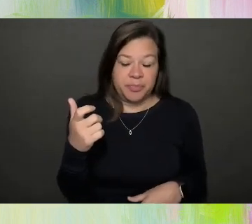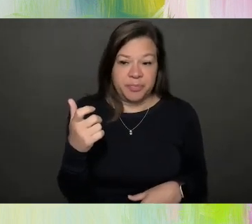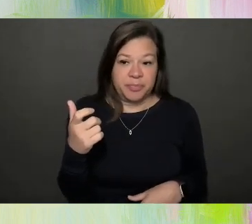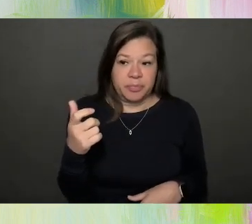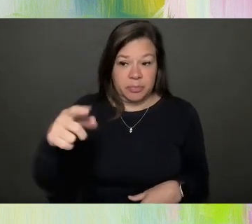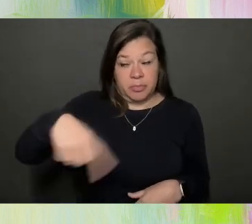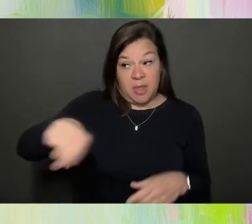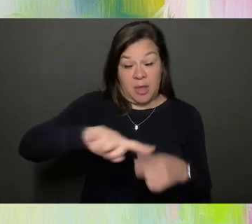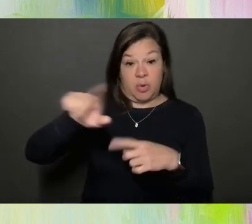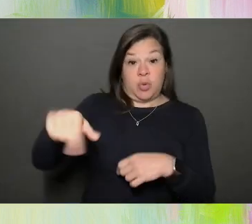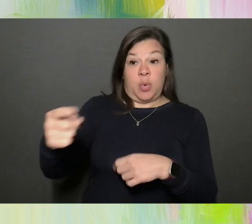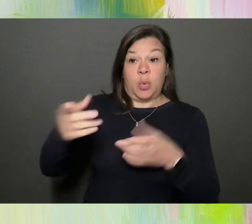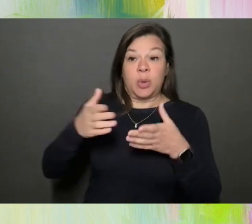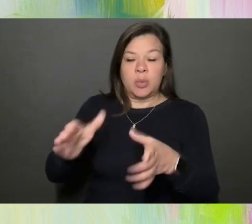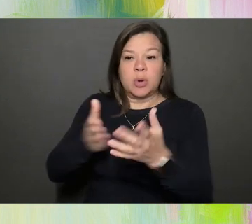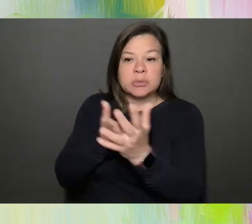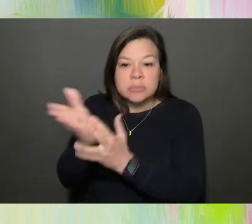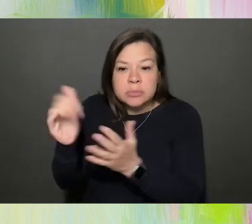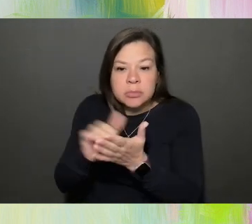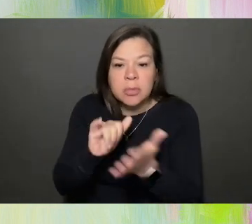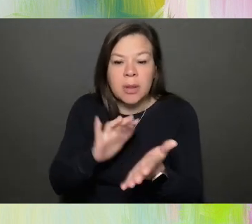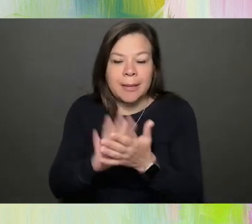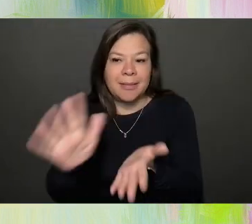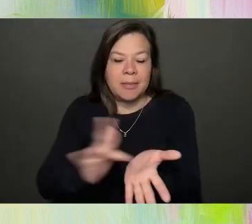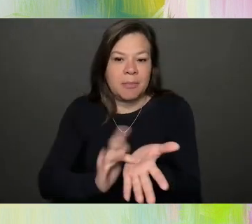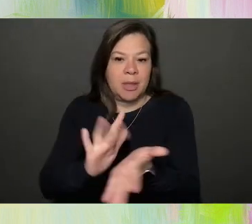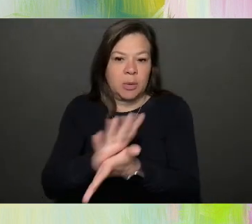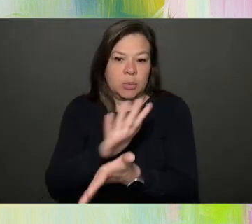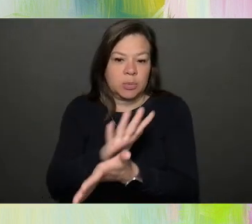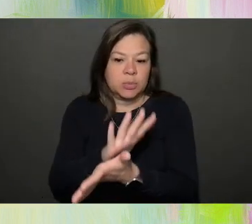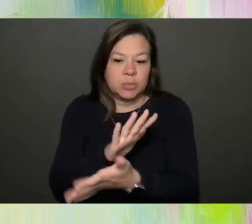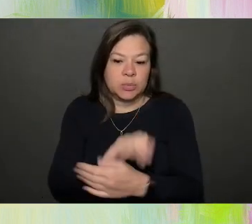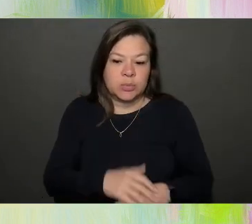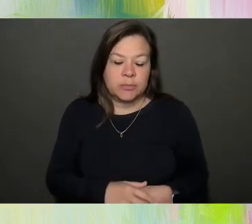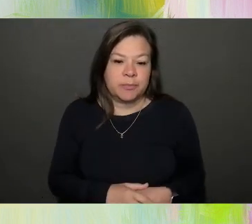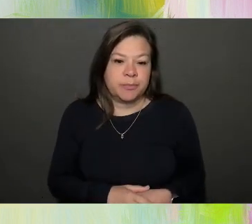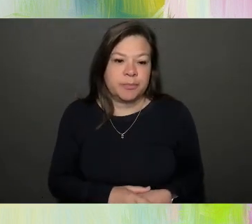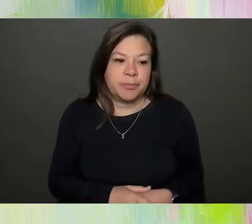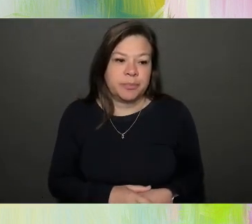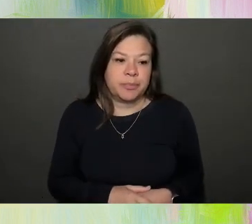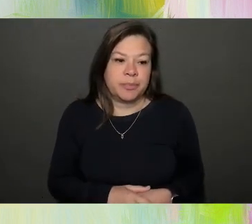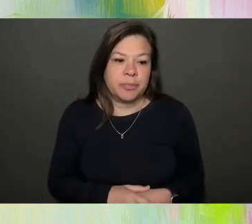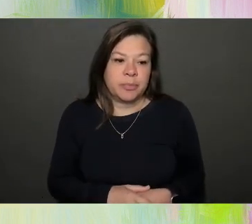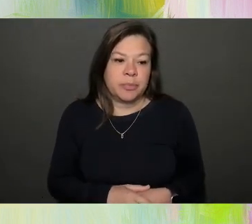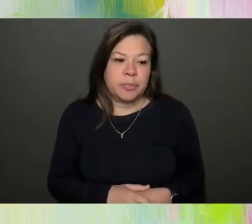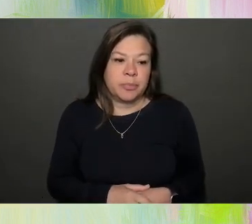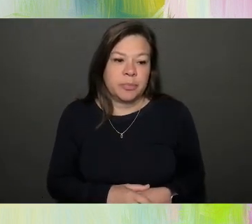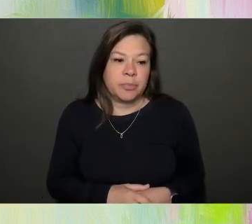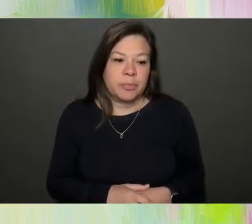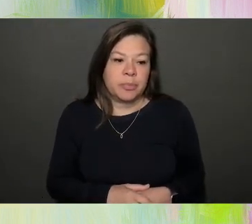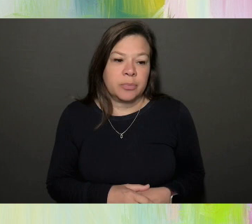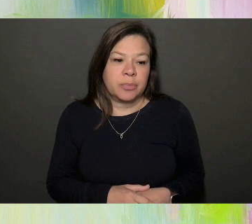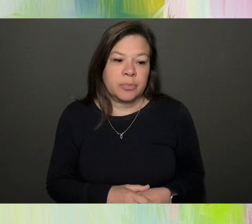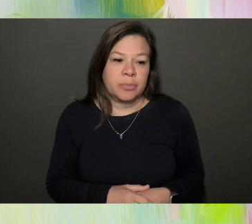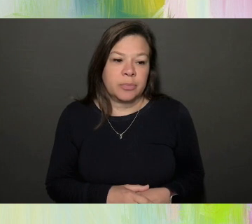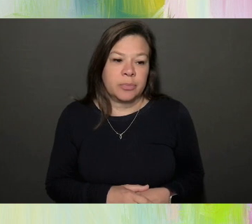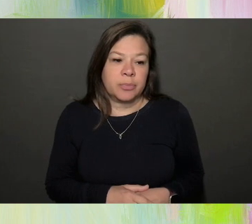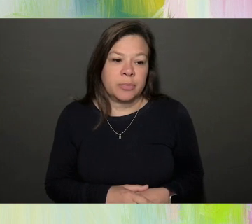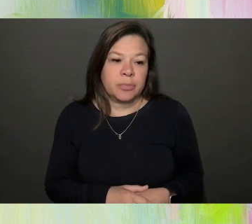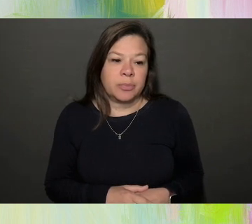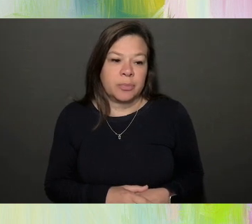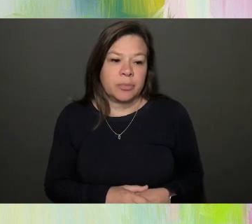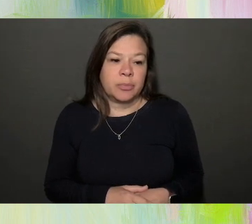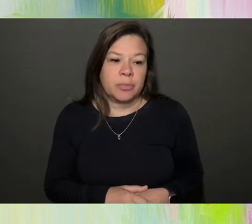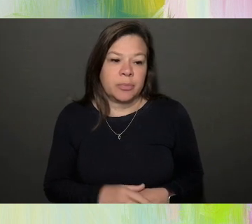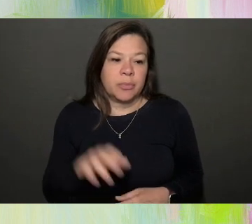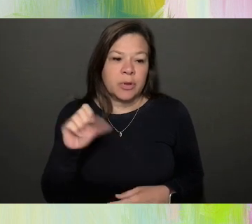through it in, in the, in the medical school in general because the second years were still having contact with the patients. First year medical